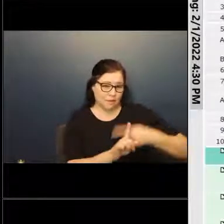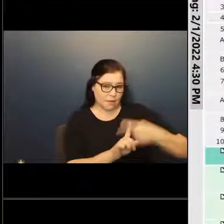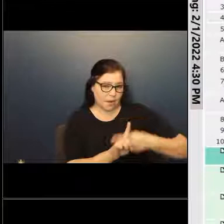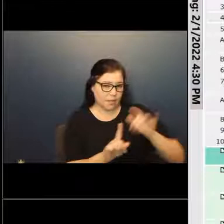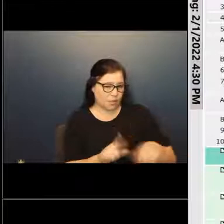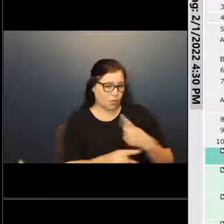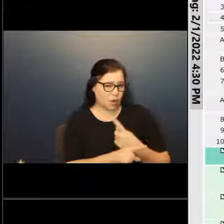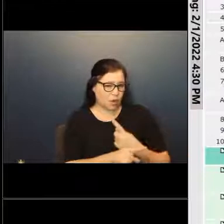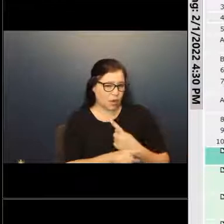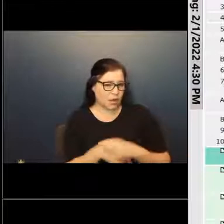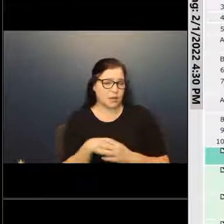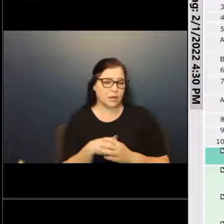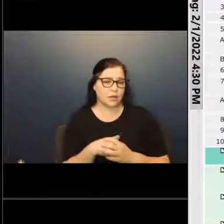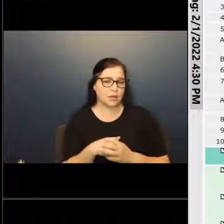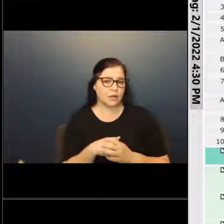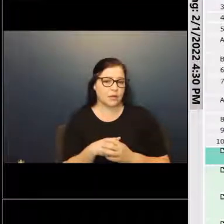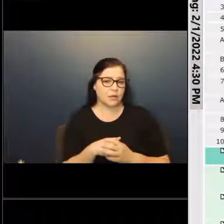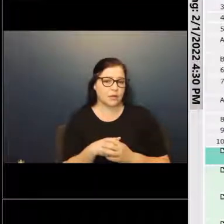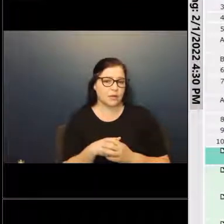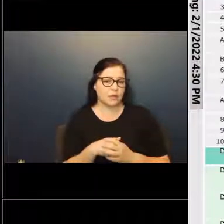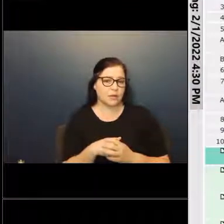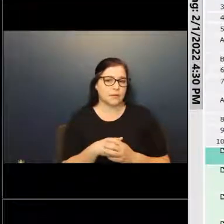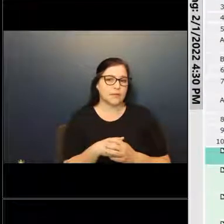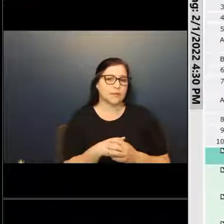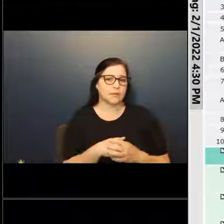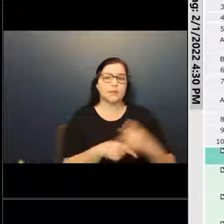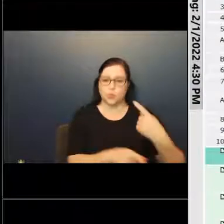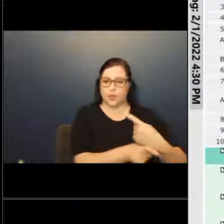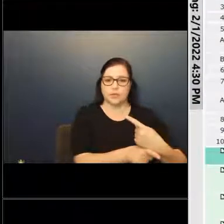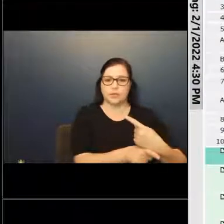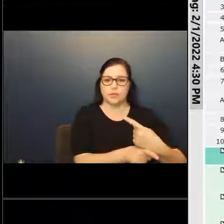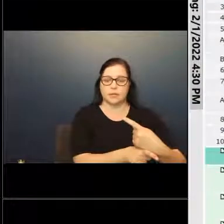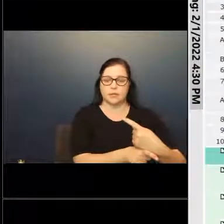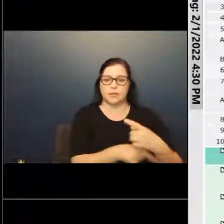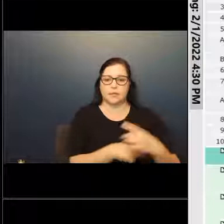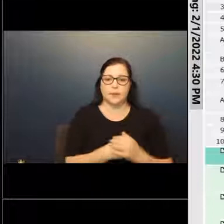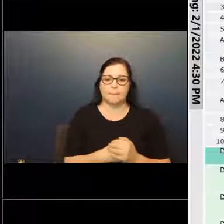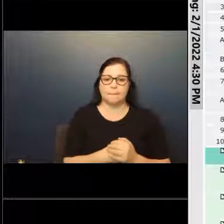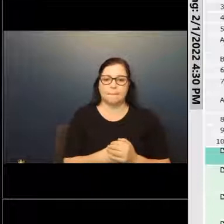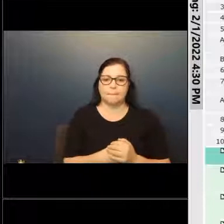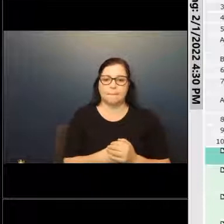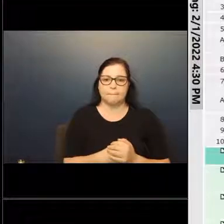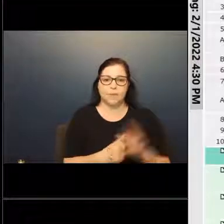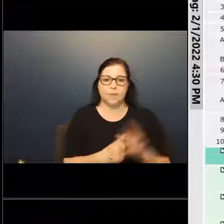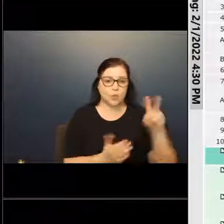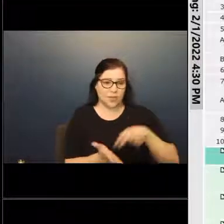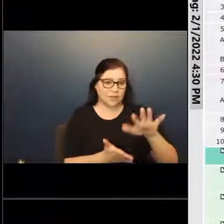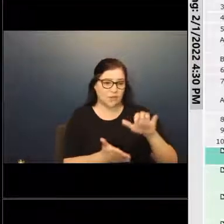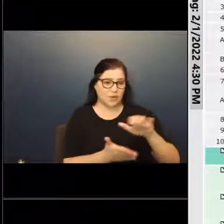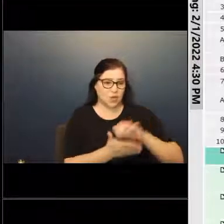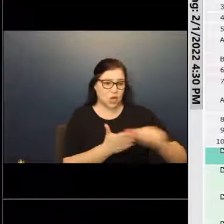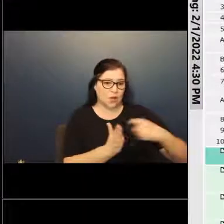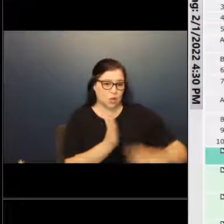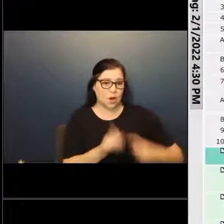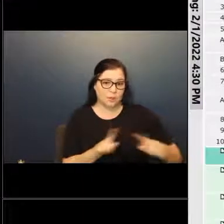hit it? Right. It is correct, sir. Oh, sir. $2,500 a month, but